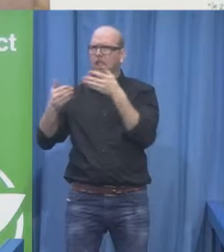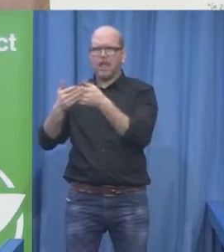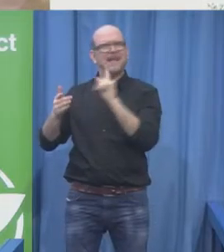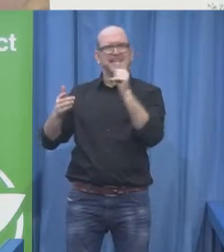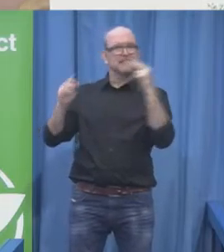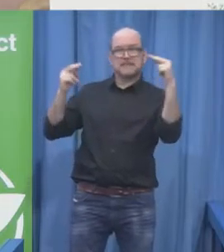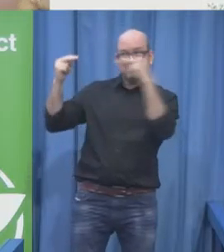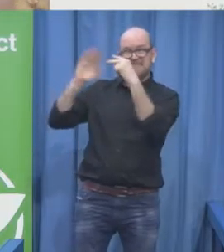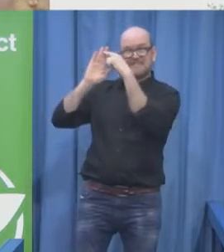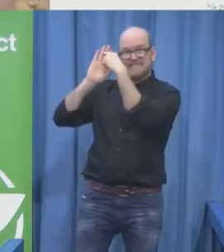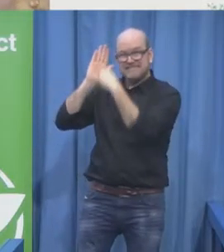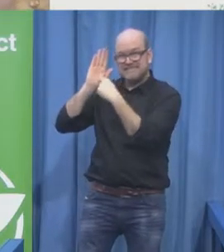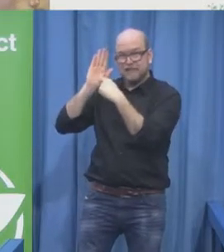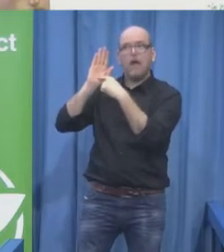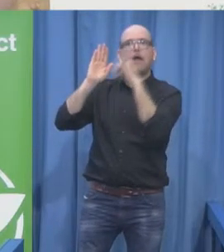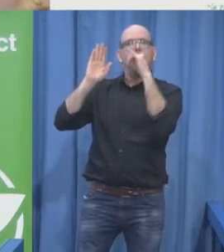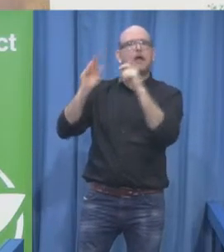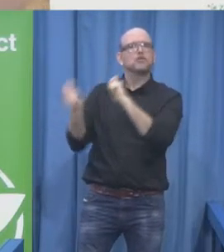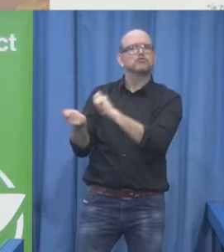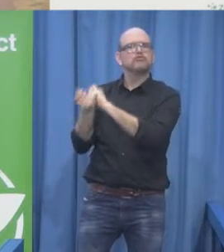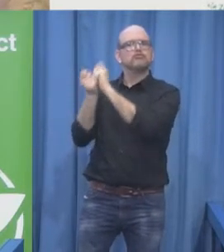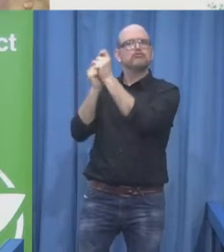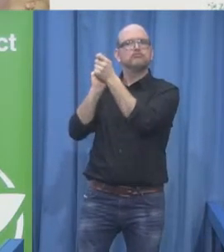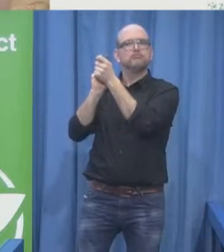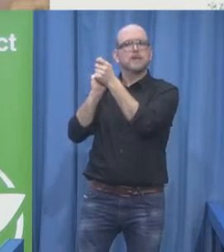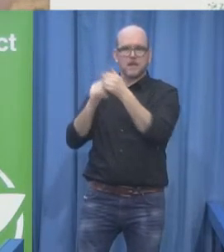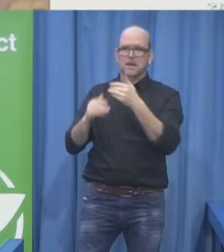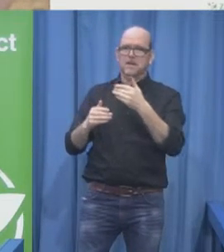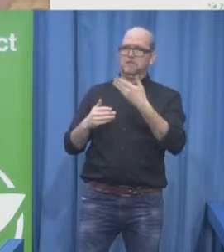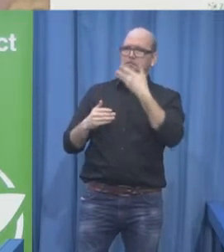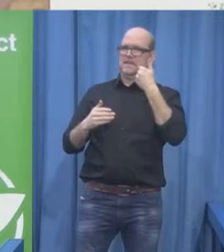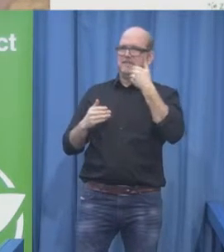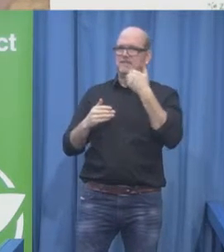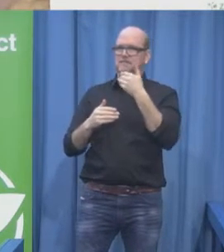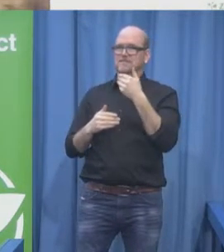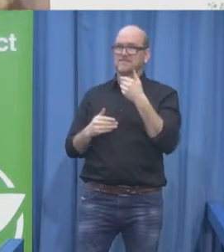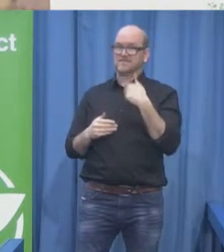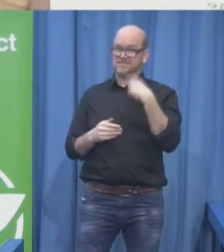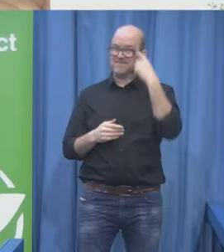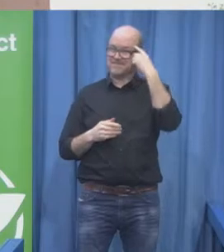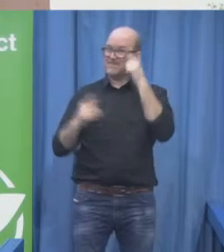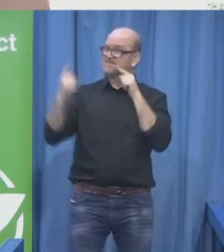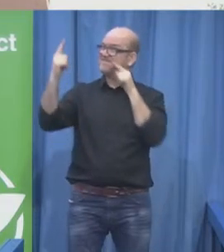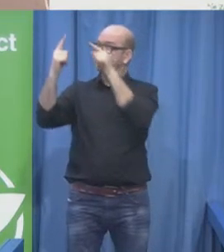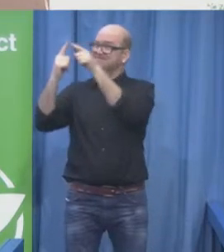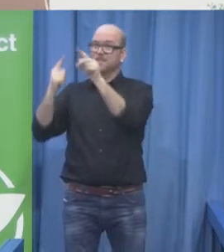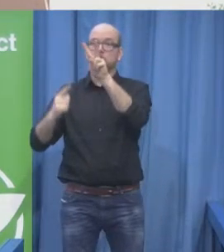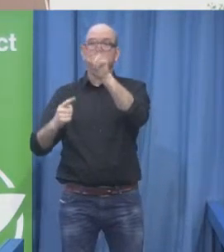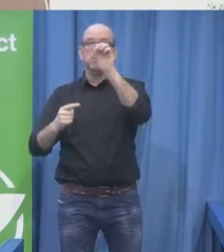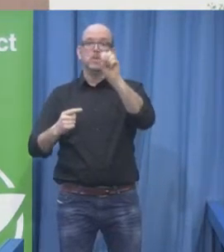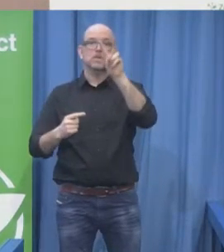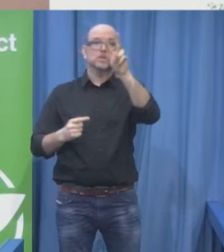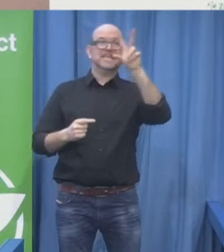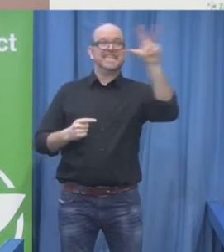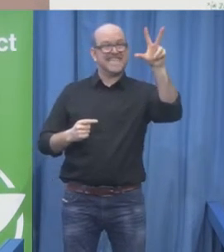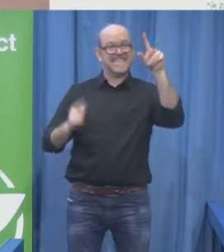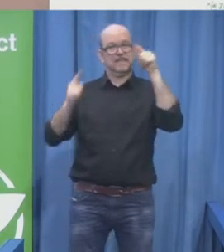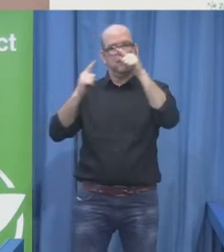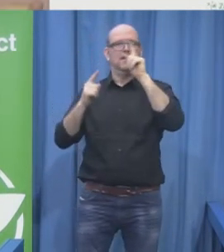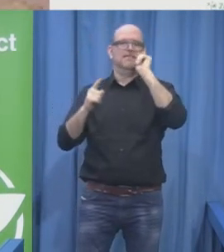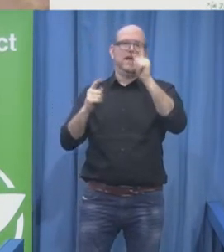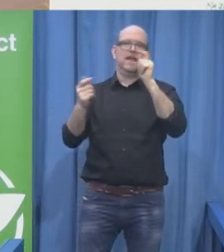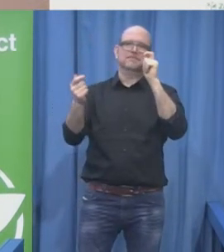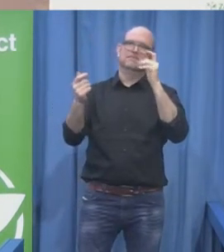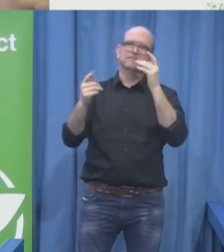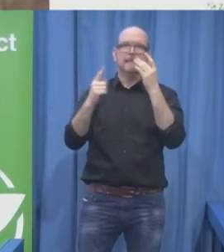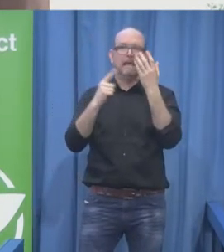goals. That means mainstreaming disabilities in all these goals. And persons with disabilities. I've heard